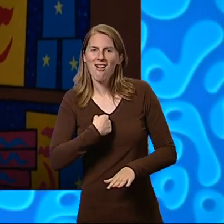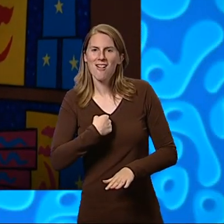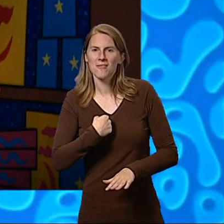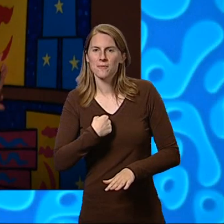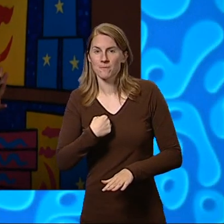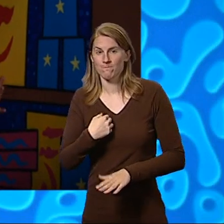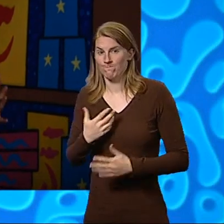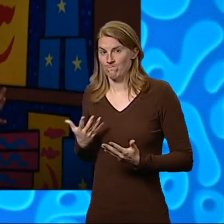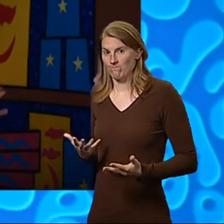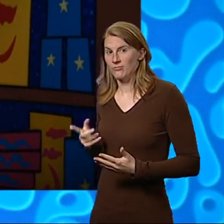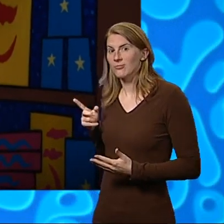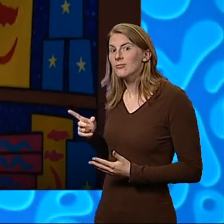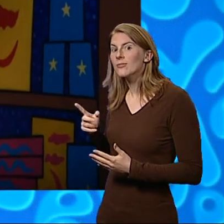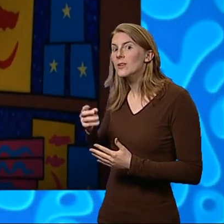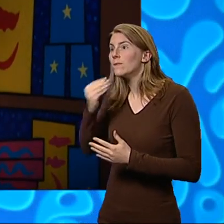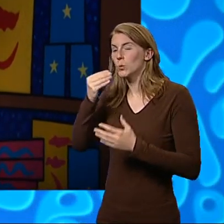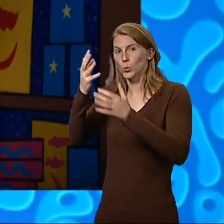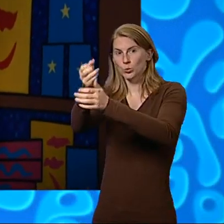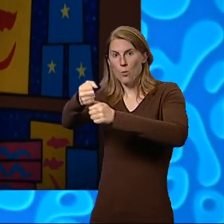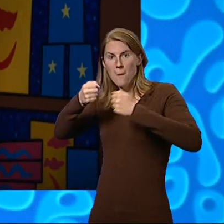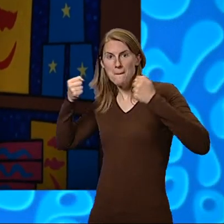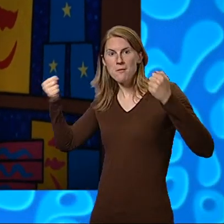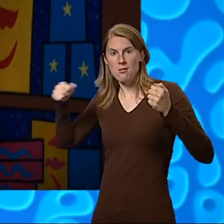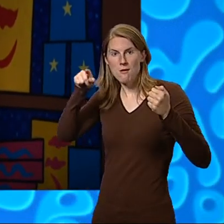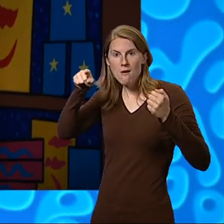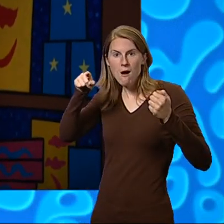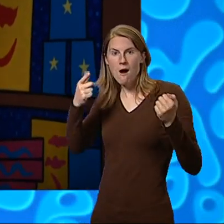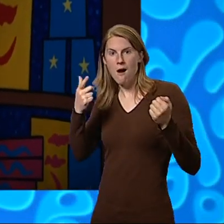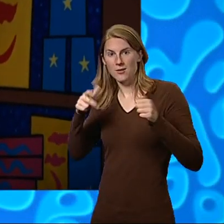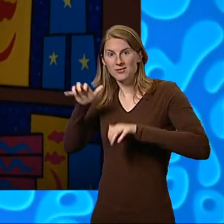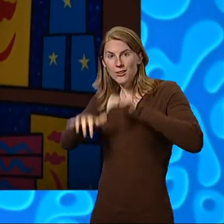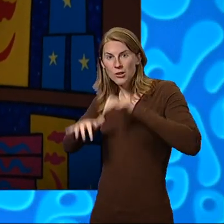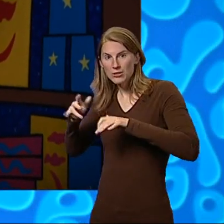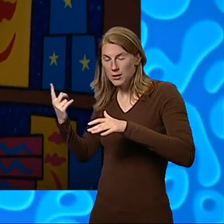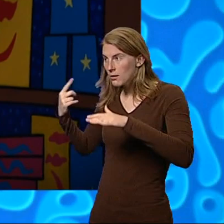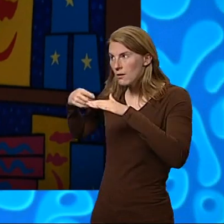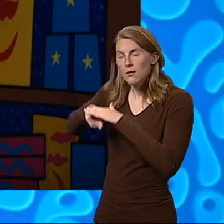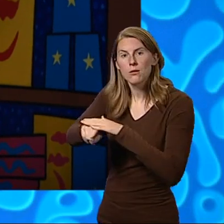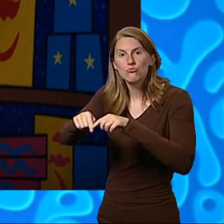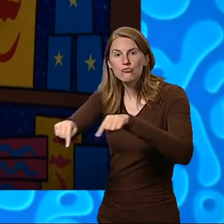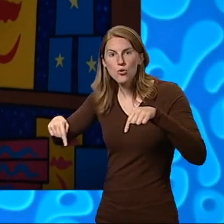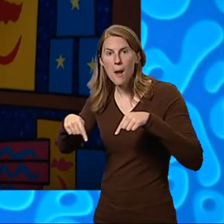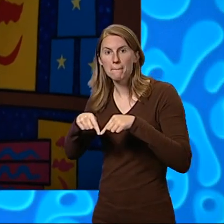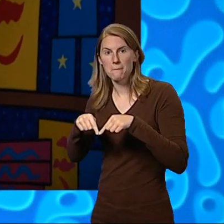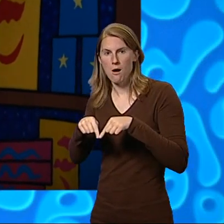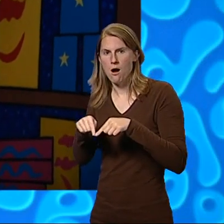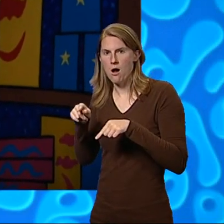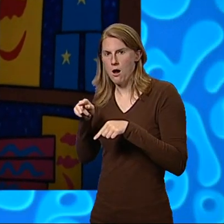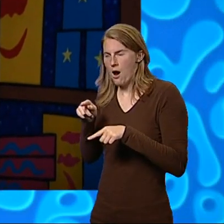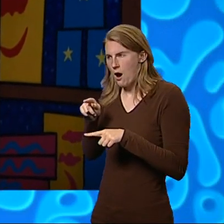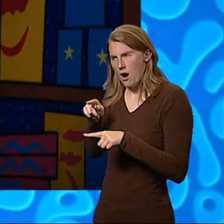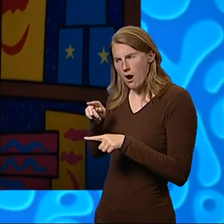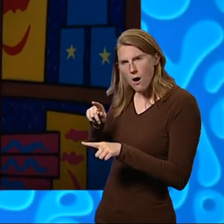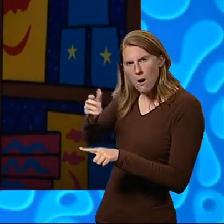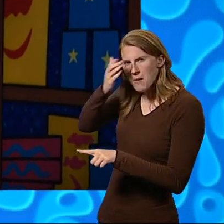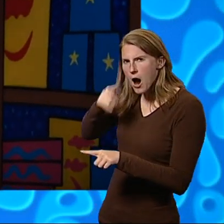opening up the top secret food store. Miss Snitty peeped into the cabin. Oh, what a pickle the pirates were